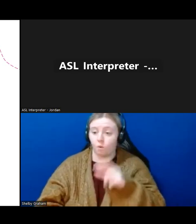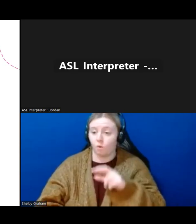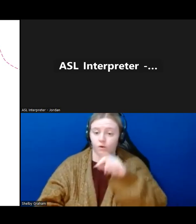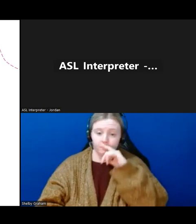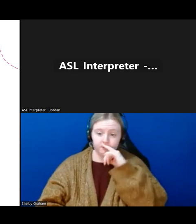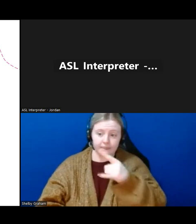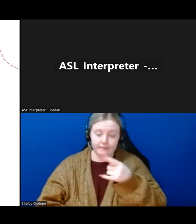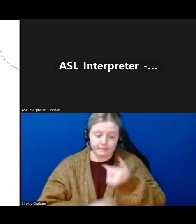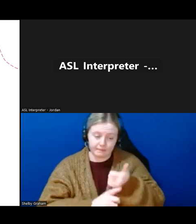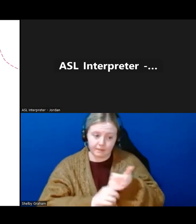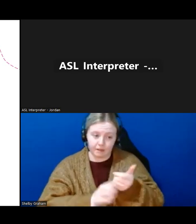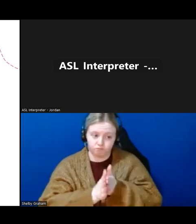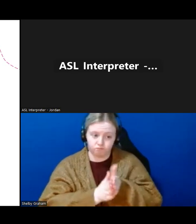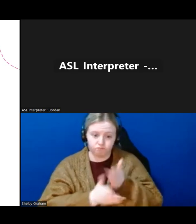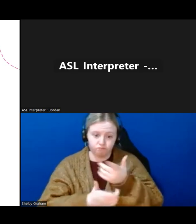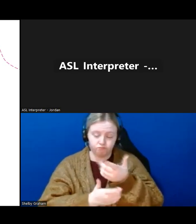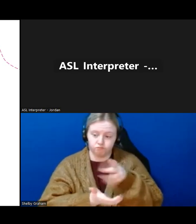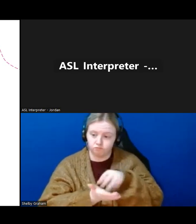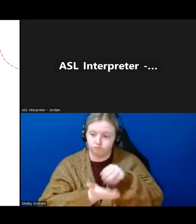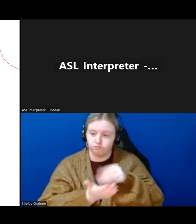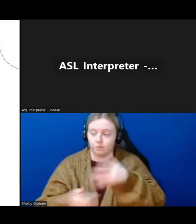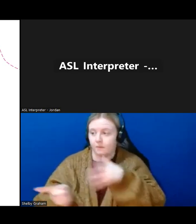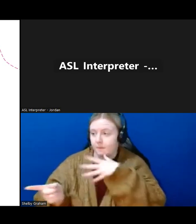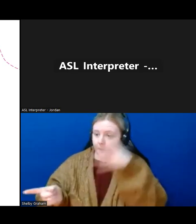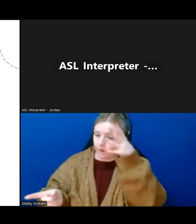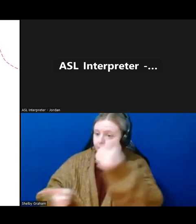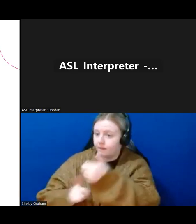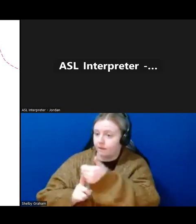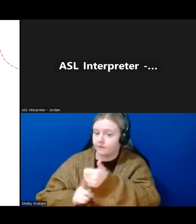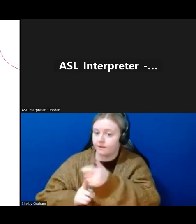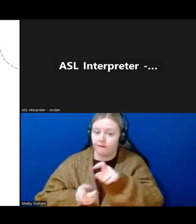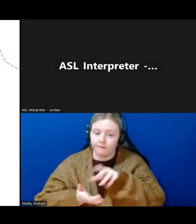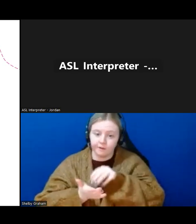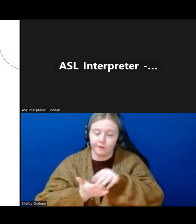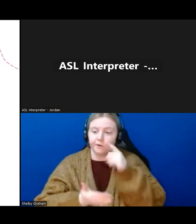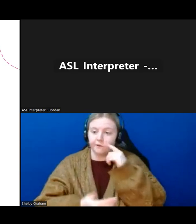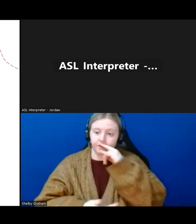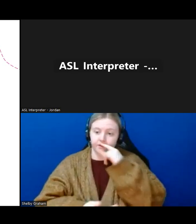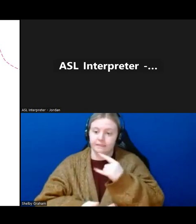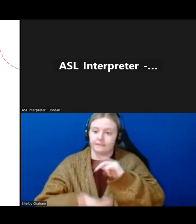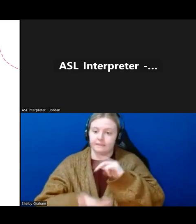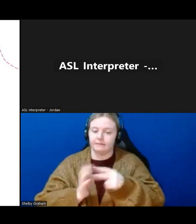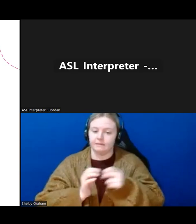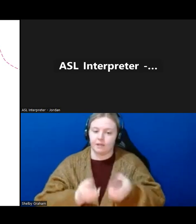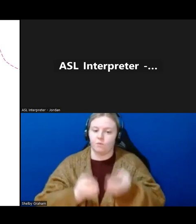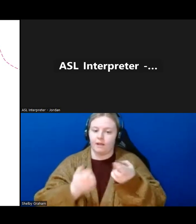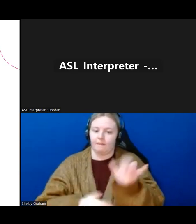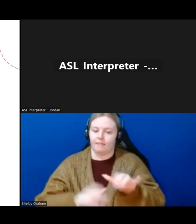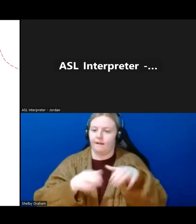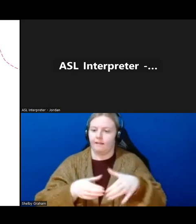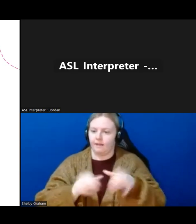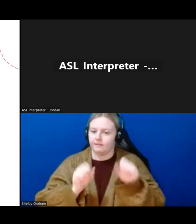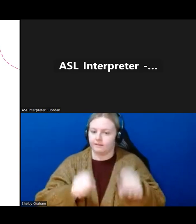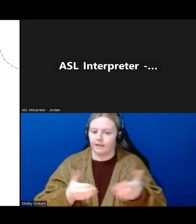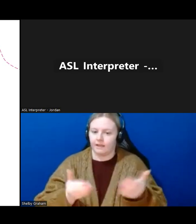learning, like maybe, you know, a parent who needs to learn that for their children, then you might be able to recommend the class to them. Digital